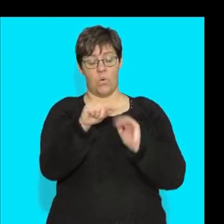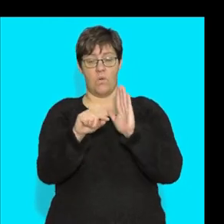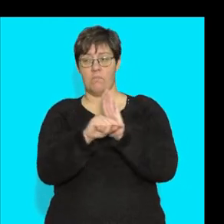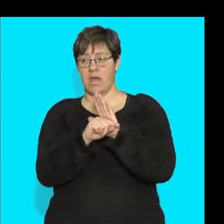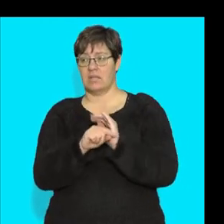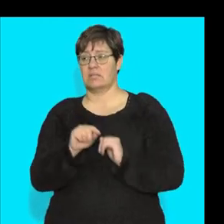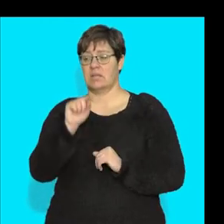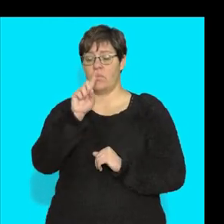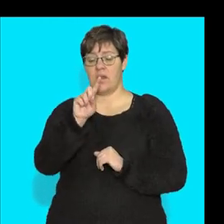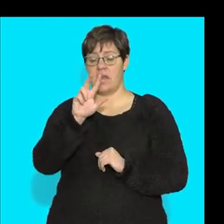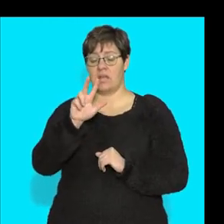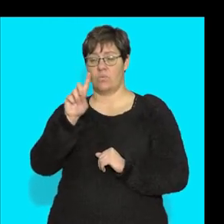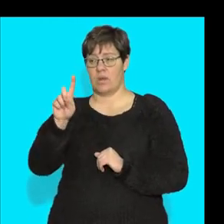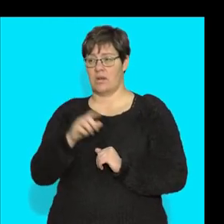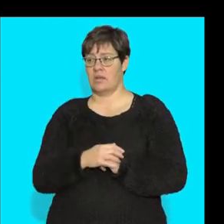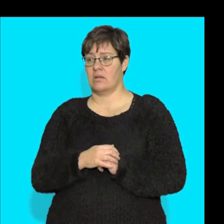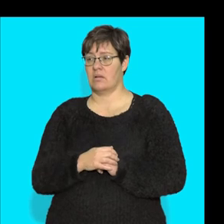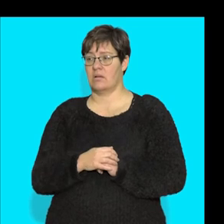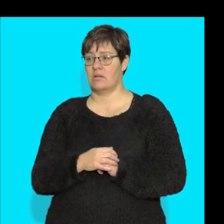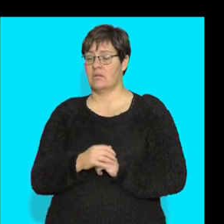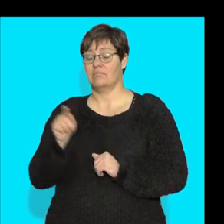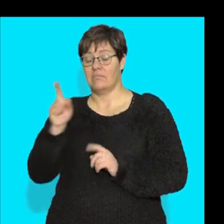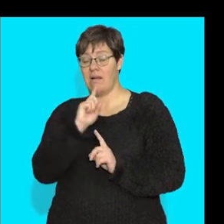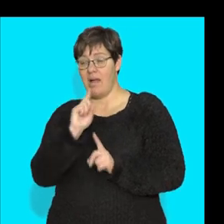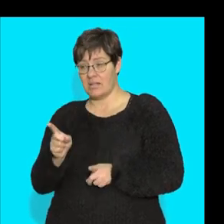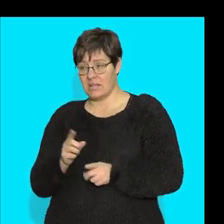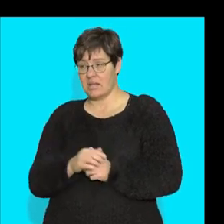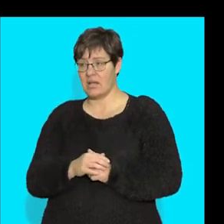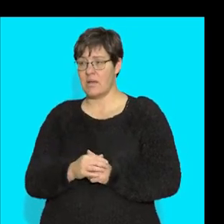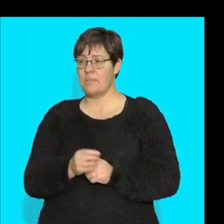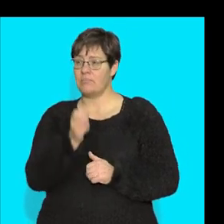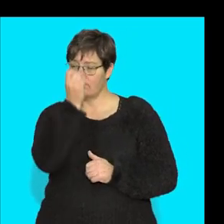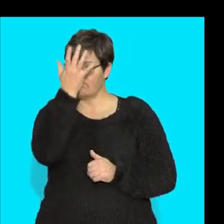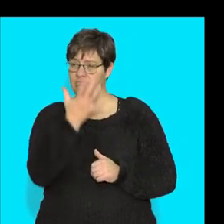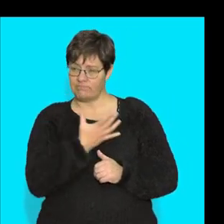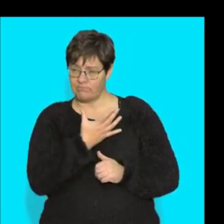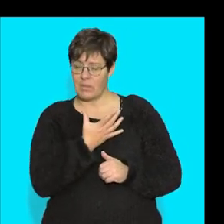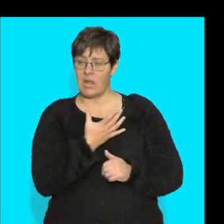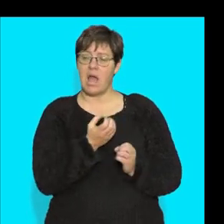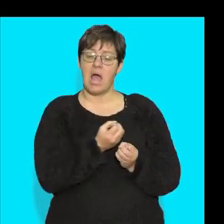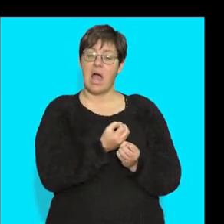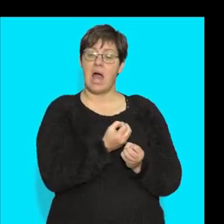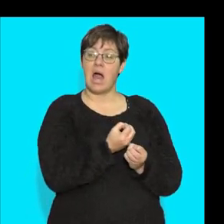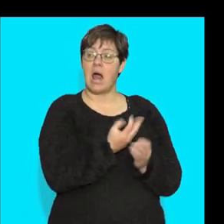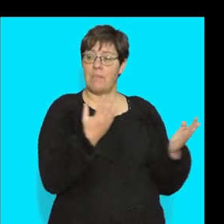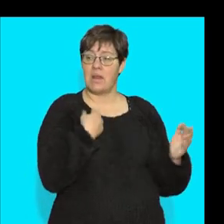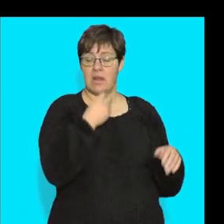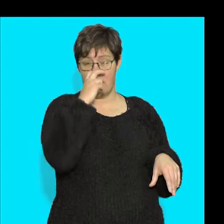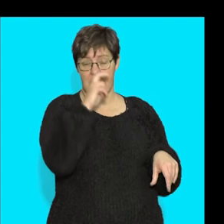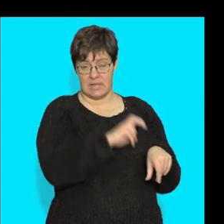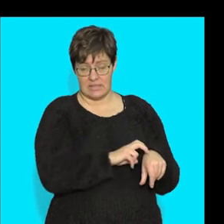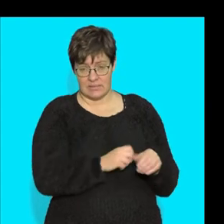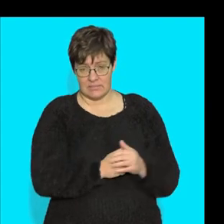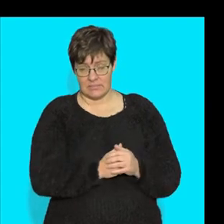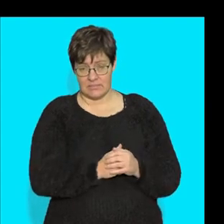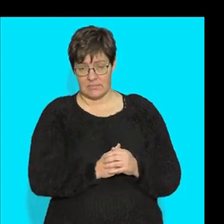minus 801 and that answer is going to tell me exactly how much I'm going to need.